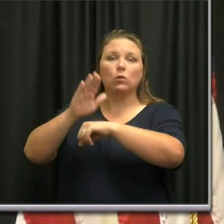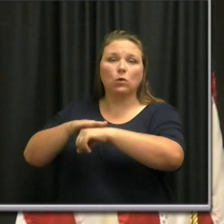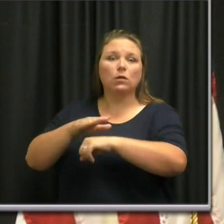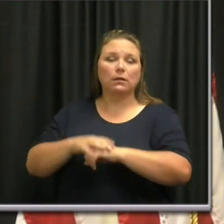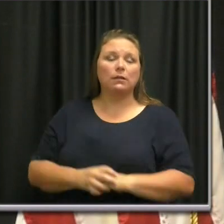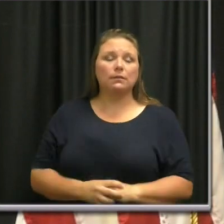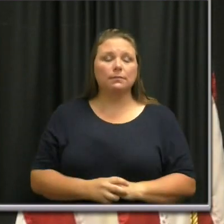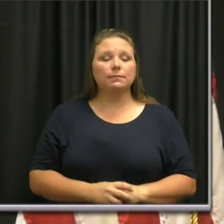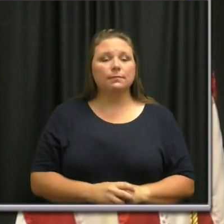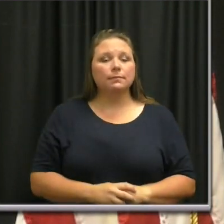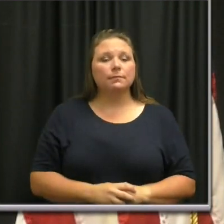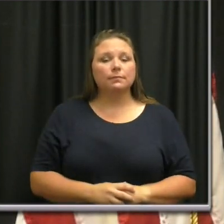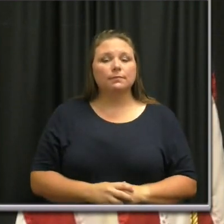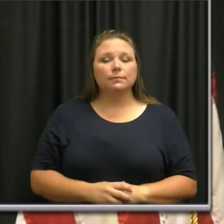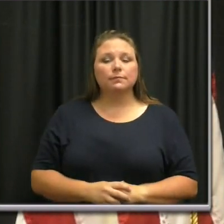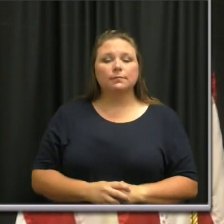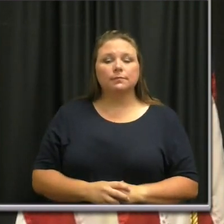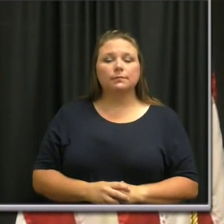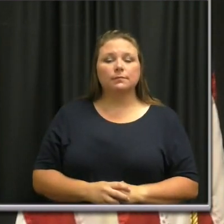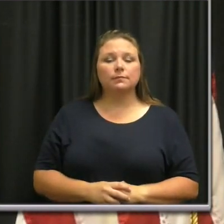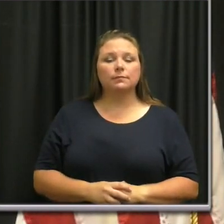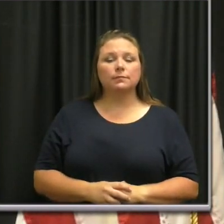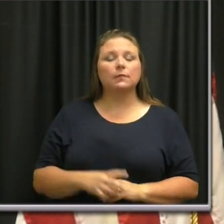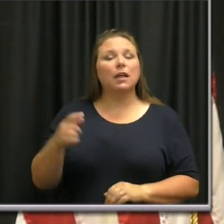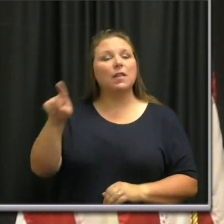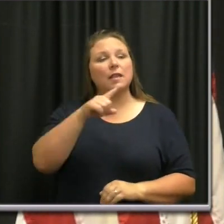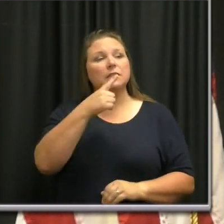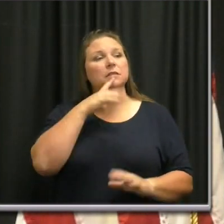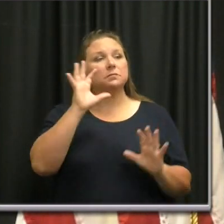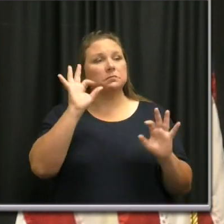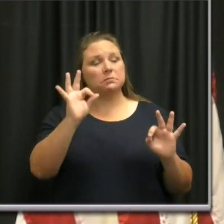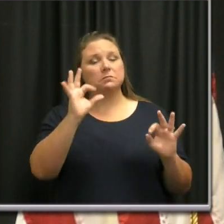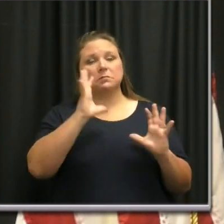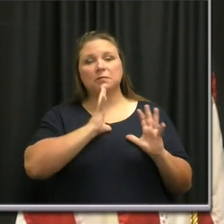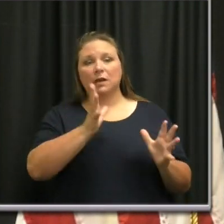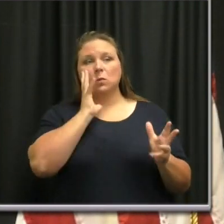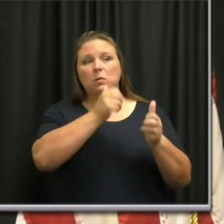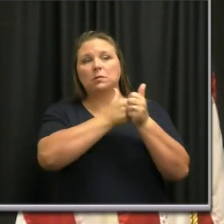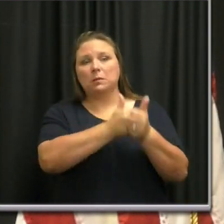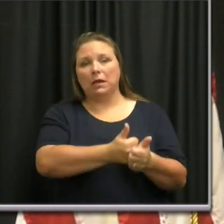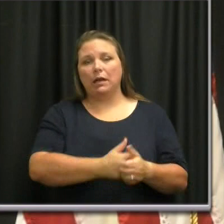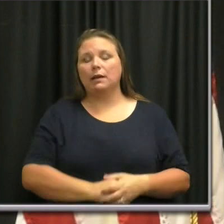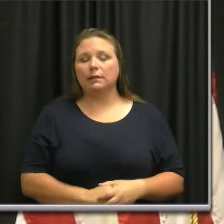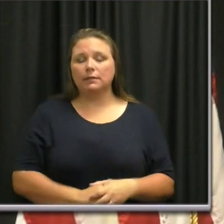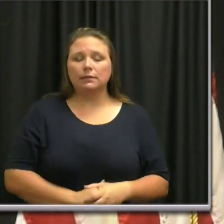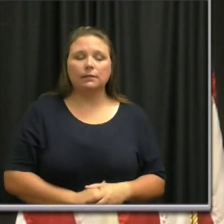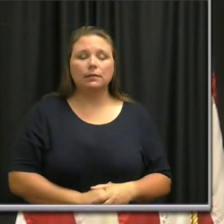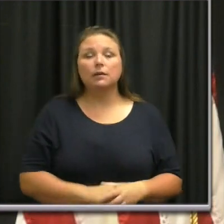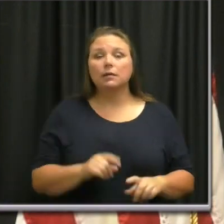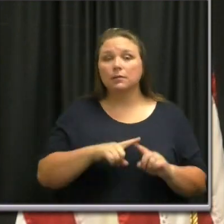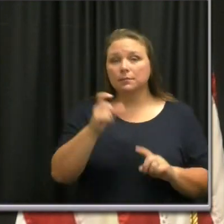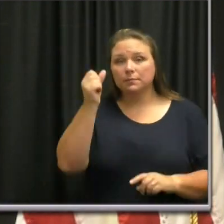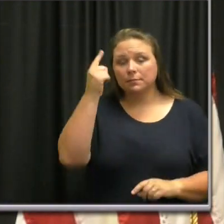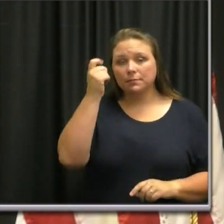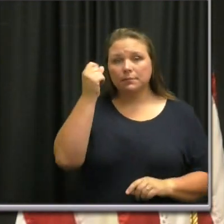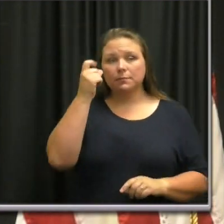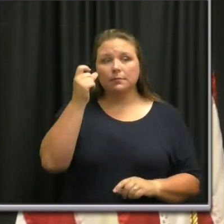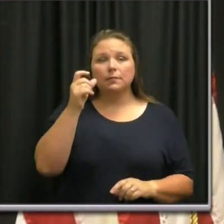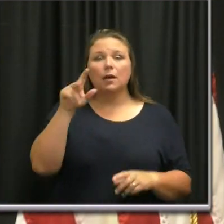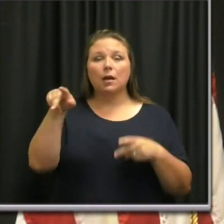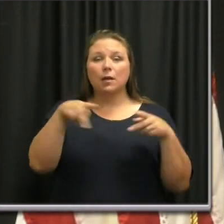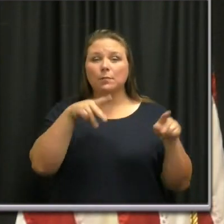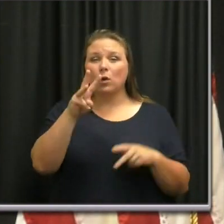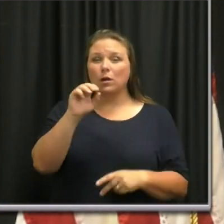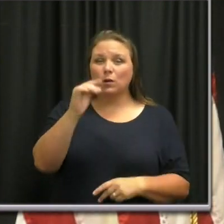appropriate and got, uh, a level of compliance with those companies. Uh, keep in mind that, uh, party